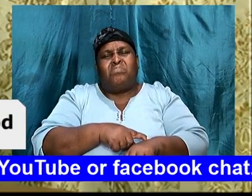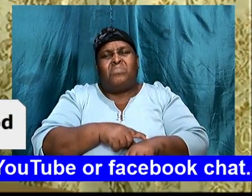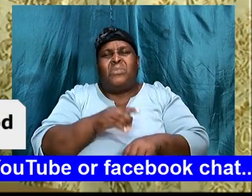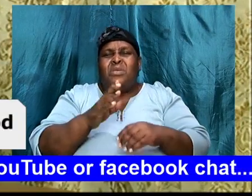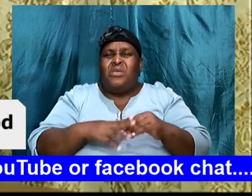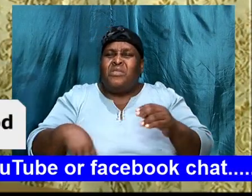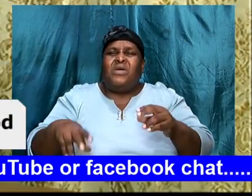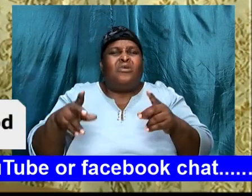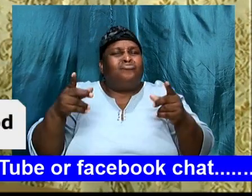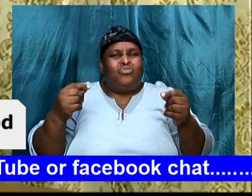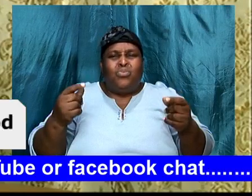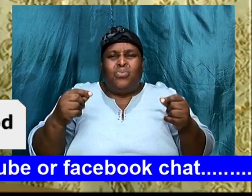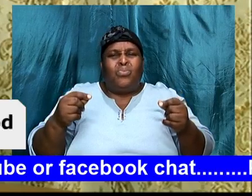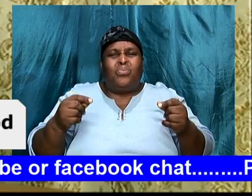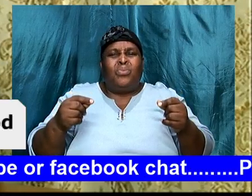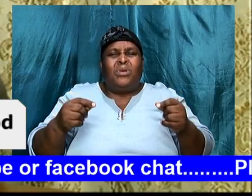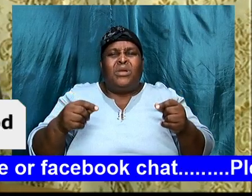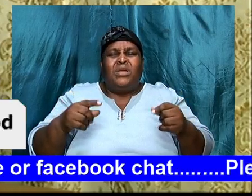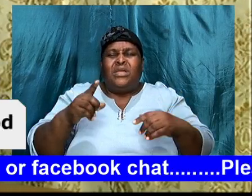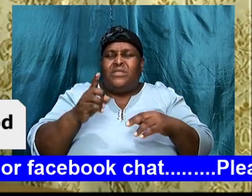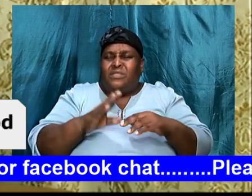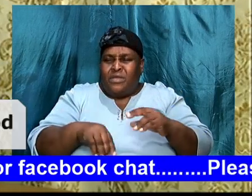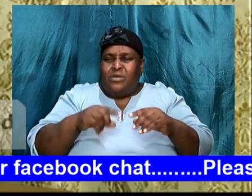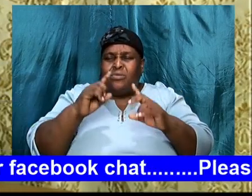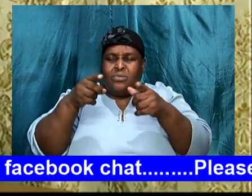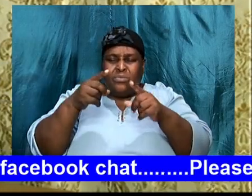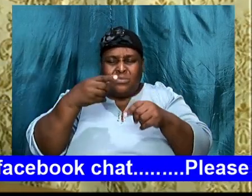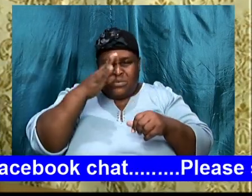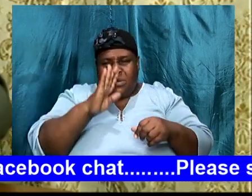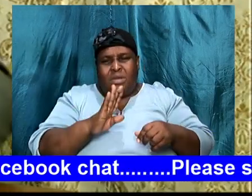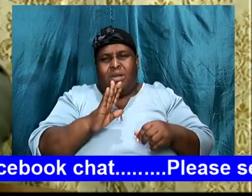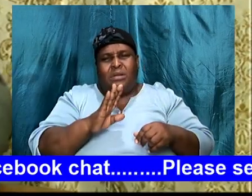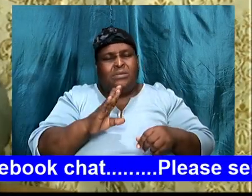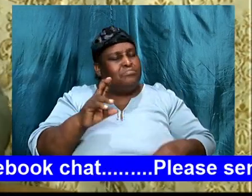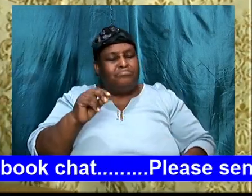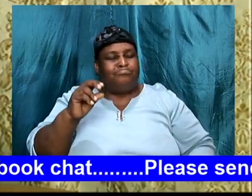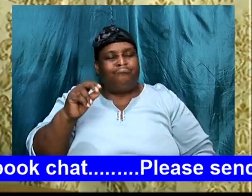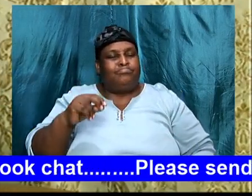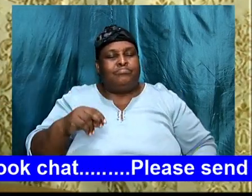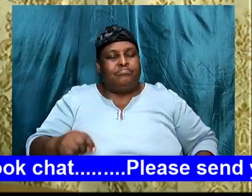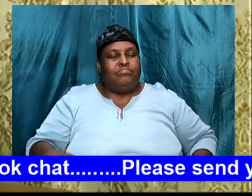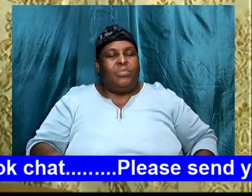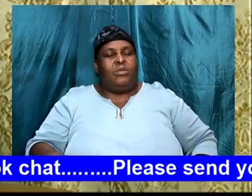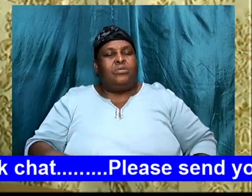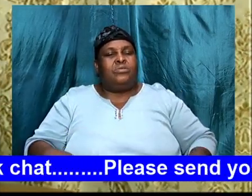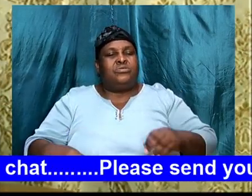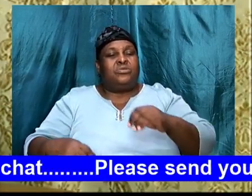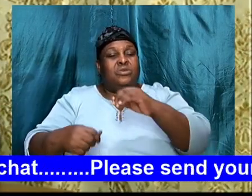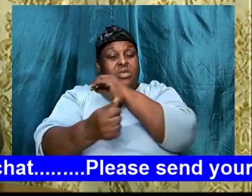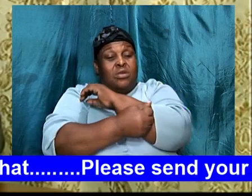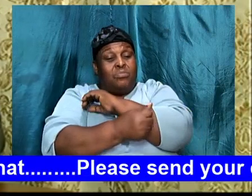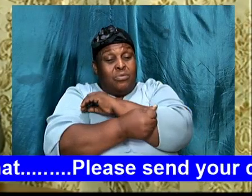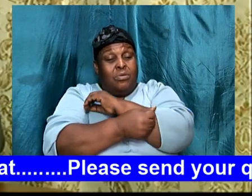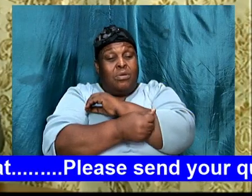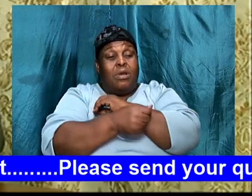So, Abraham made the decision, and then, he had to live, with the repercussions.